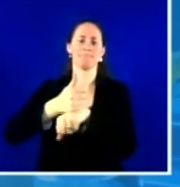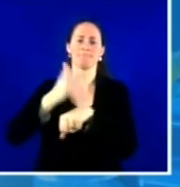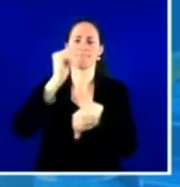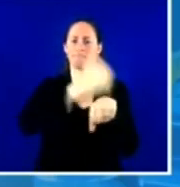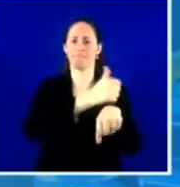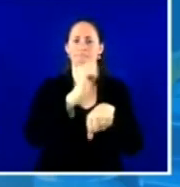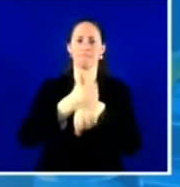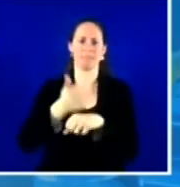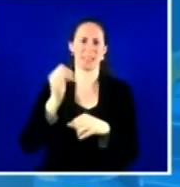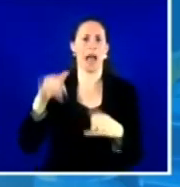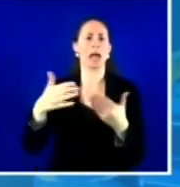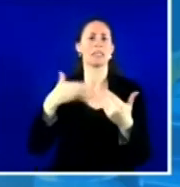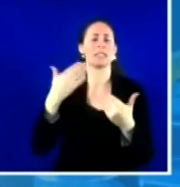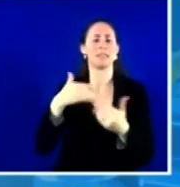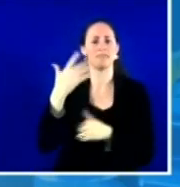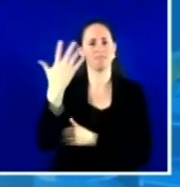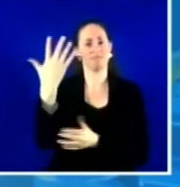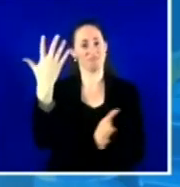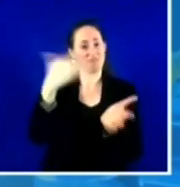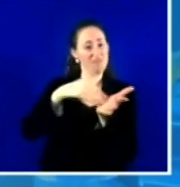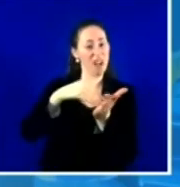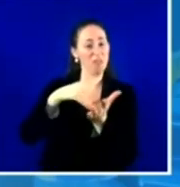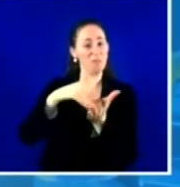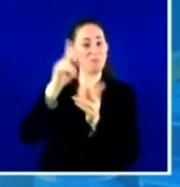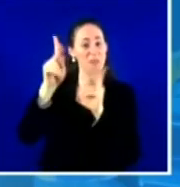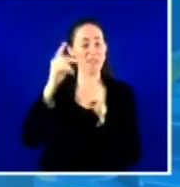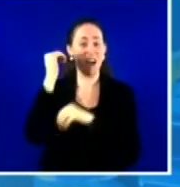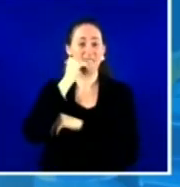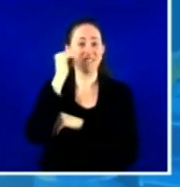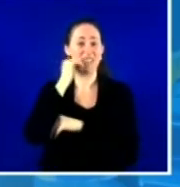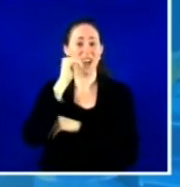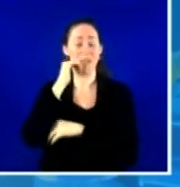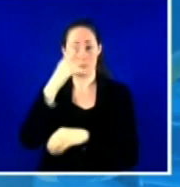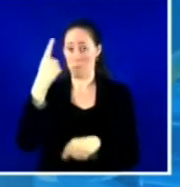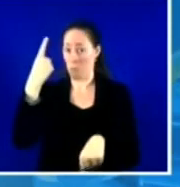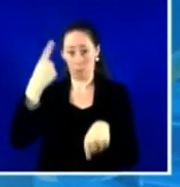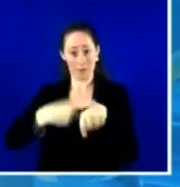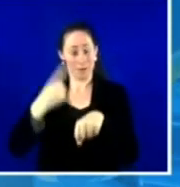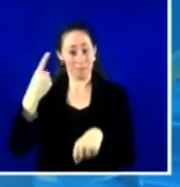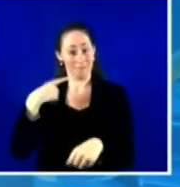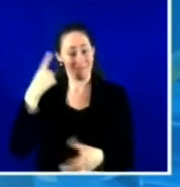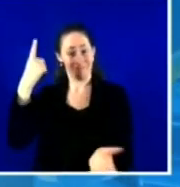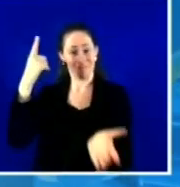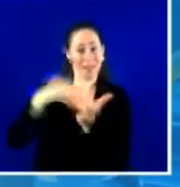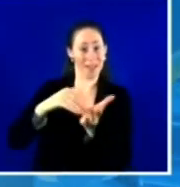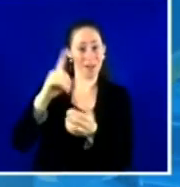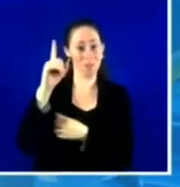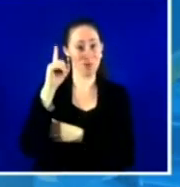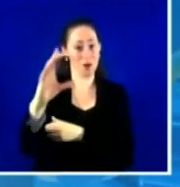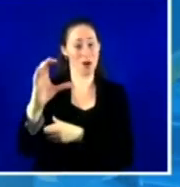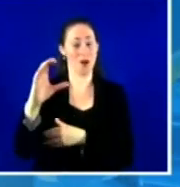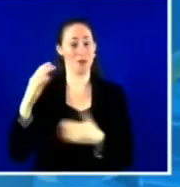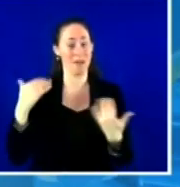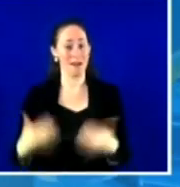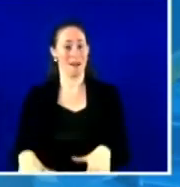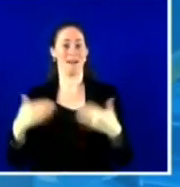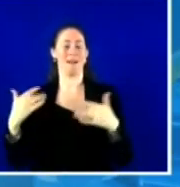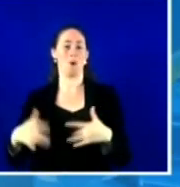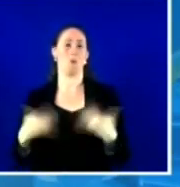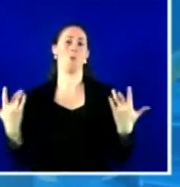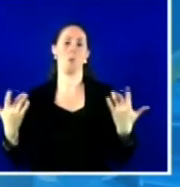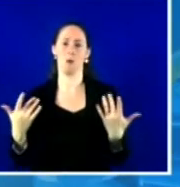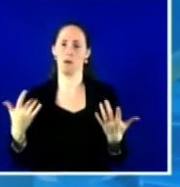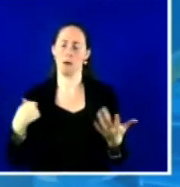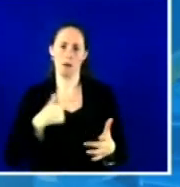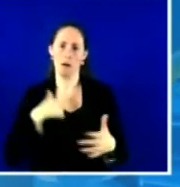even reached 1100. And that was very exciting for us and very exciting for the team to accomplish that. And